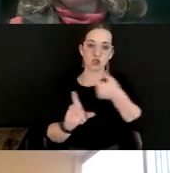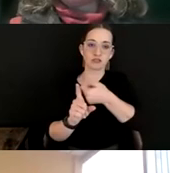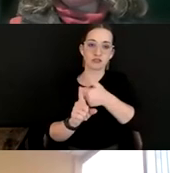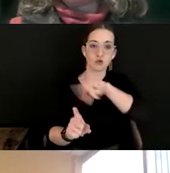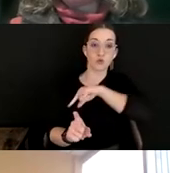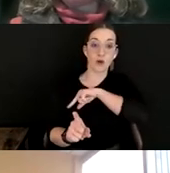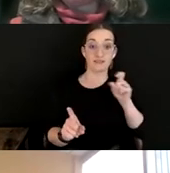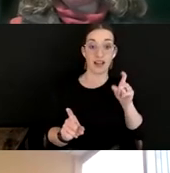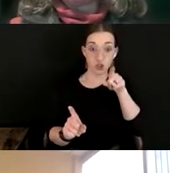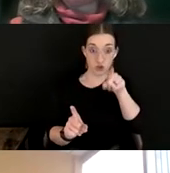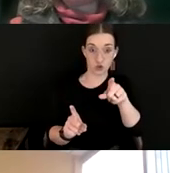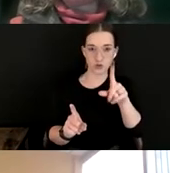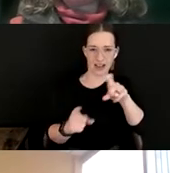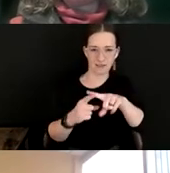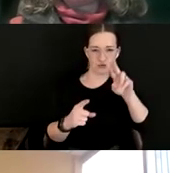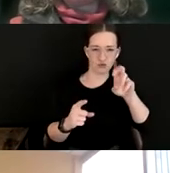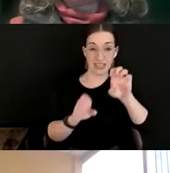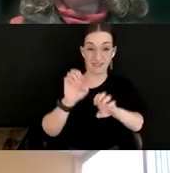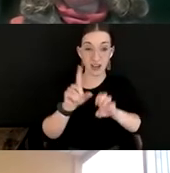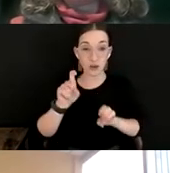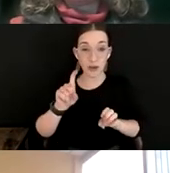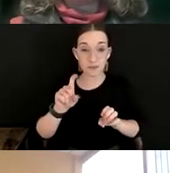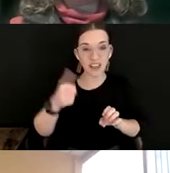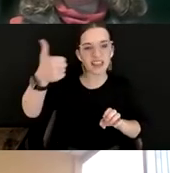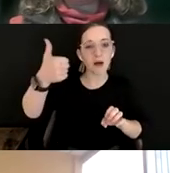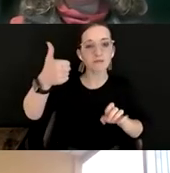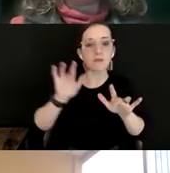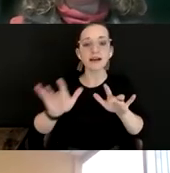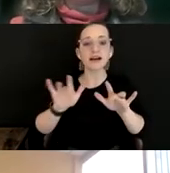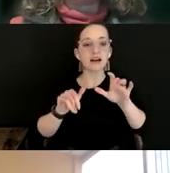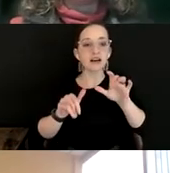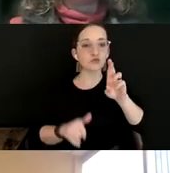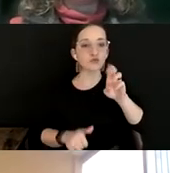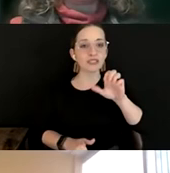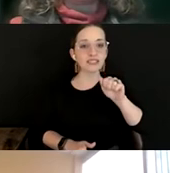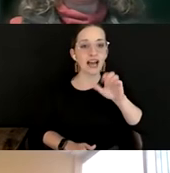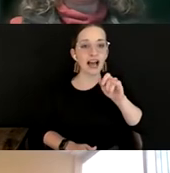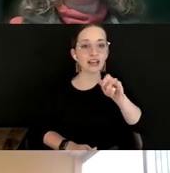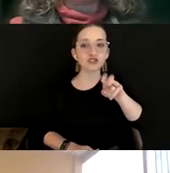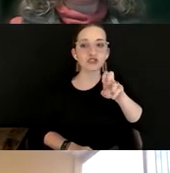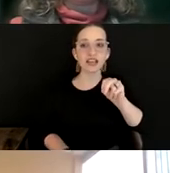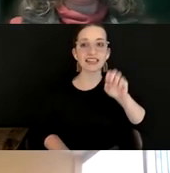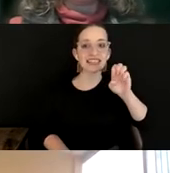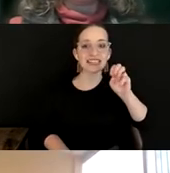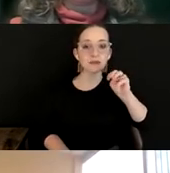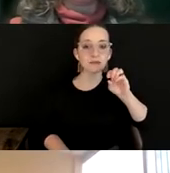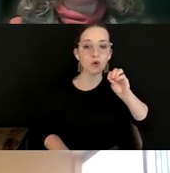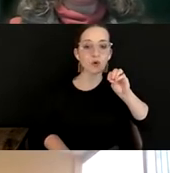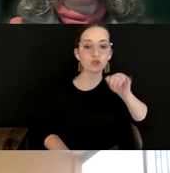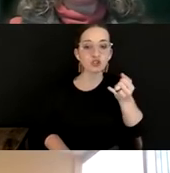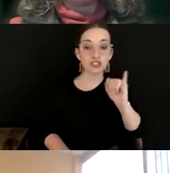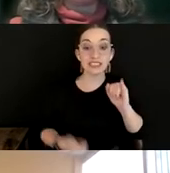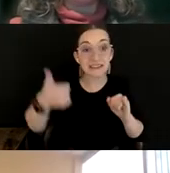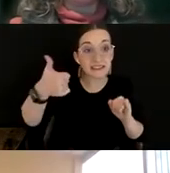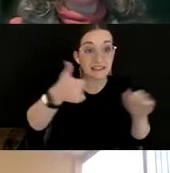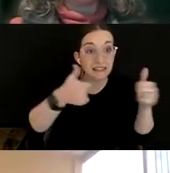is widespread. So just a thumbs up if you're experiencing that right now. We're jumping between different screens here.